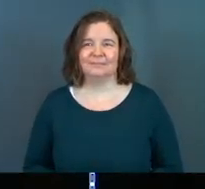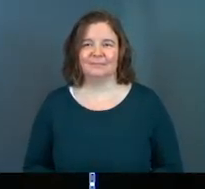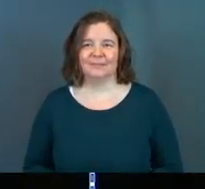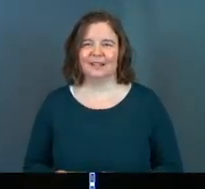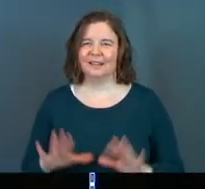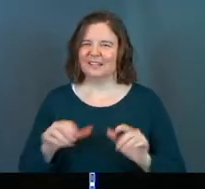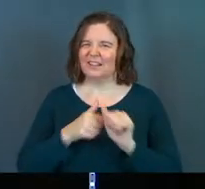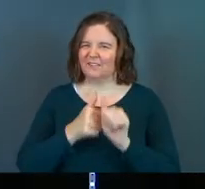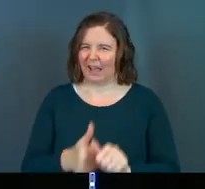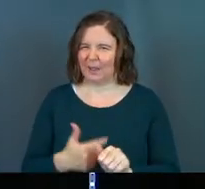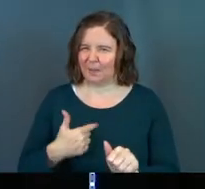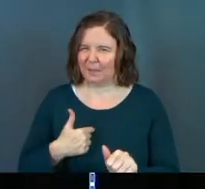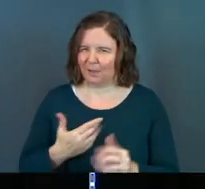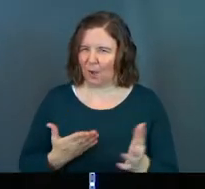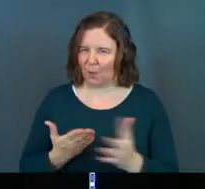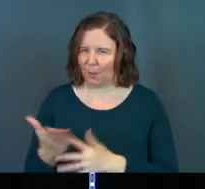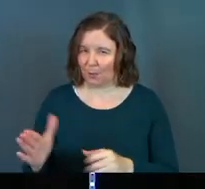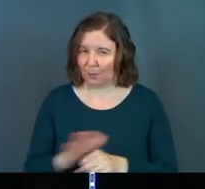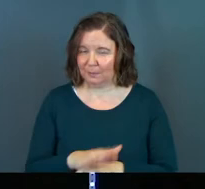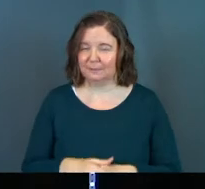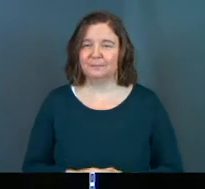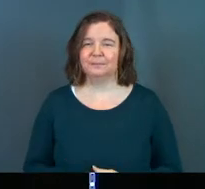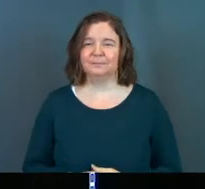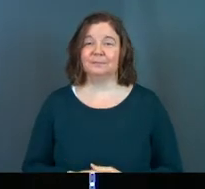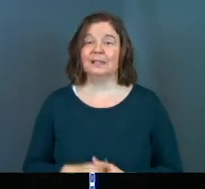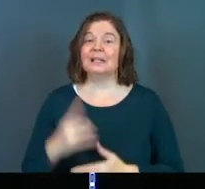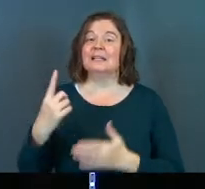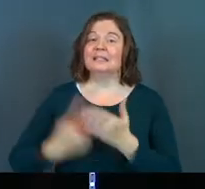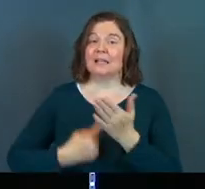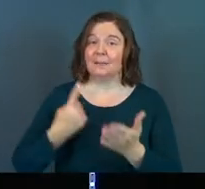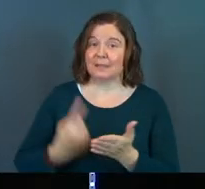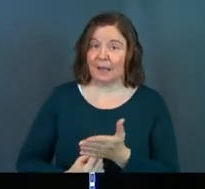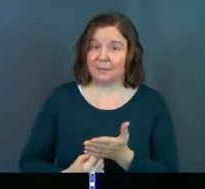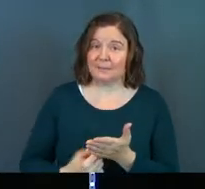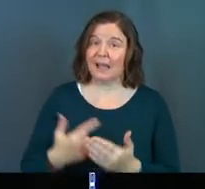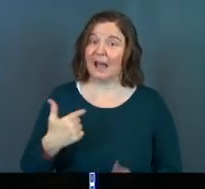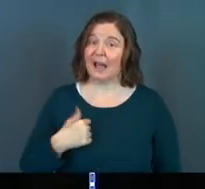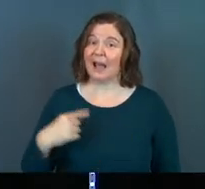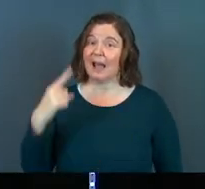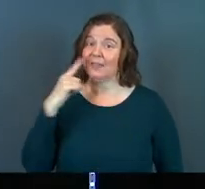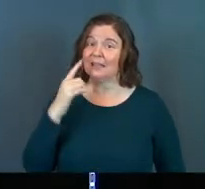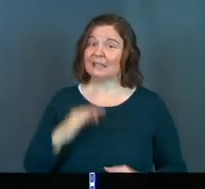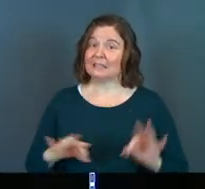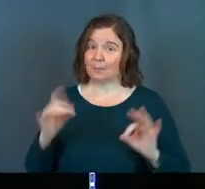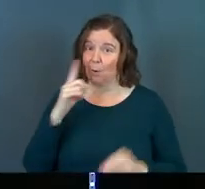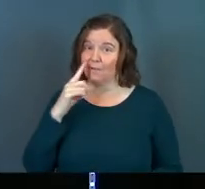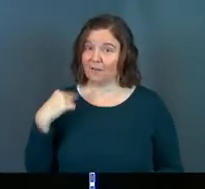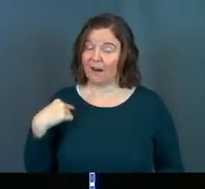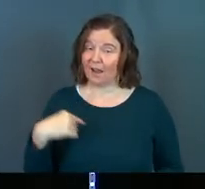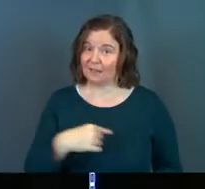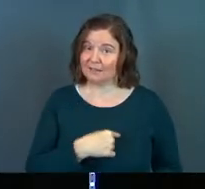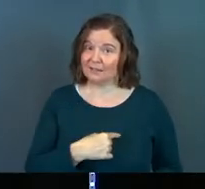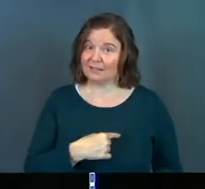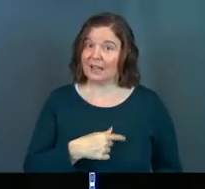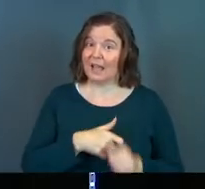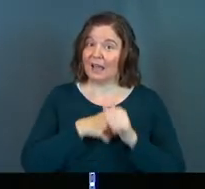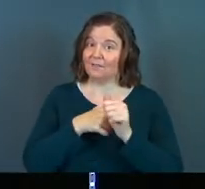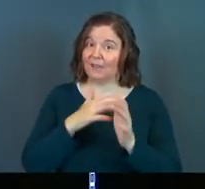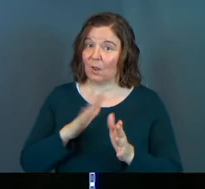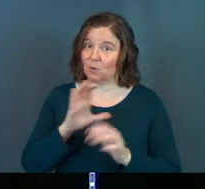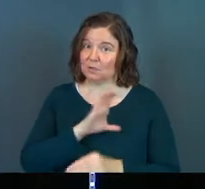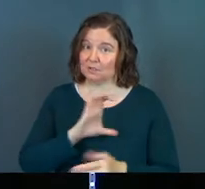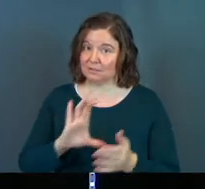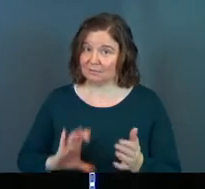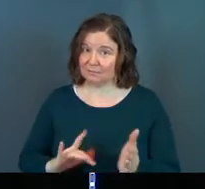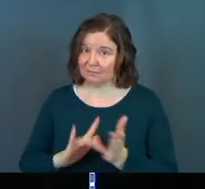Stick with me, okay? Hear me all the way through. Sometimes I think it's important for us as followers of